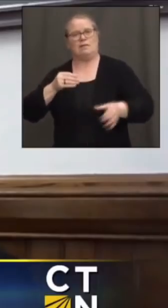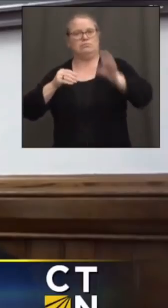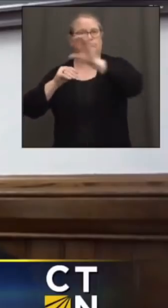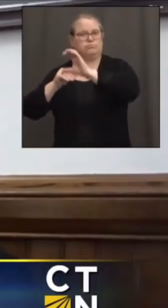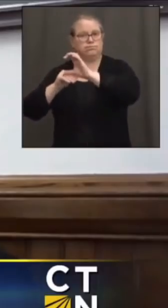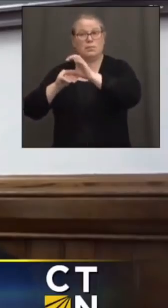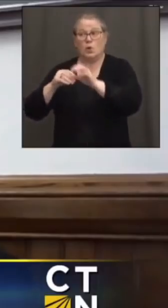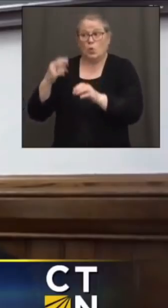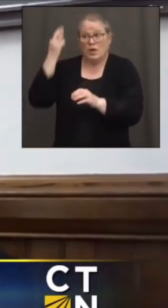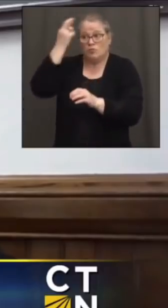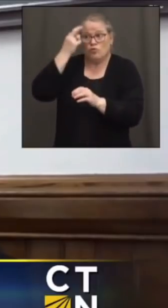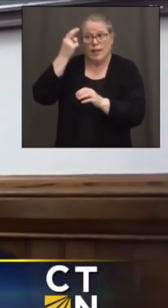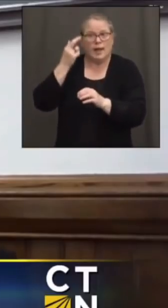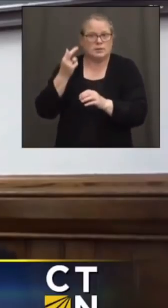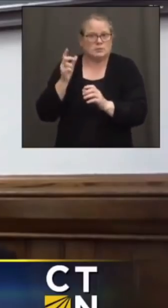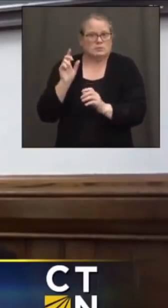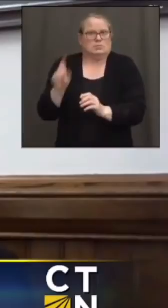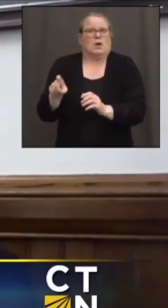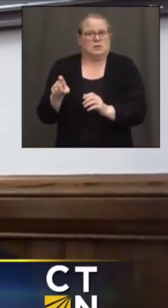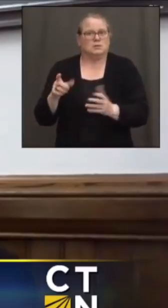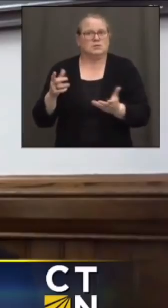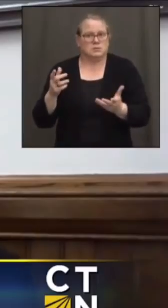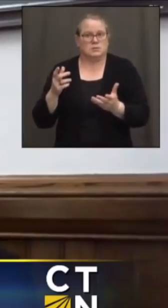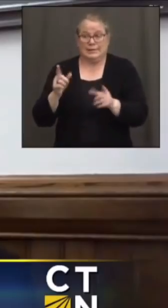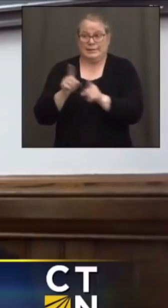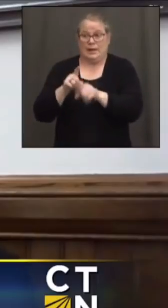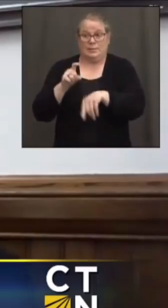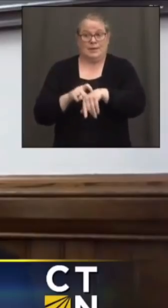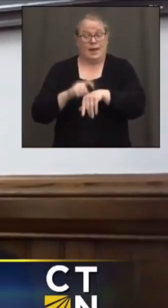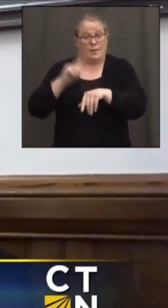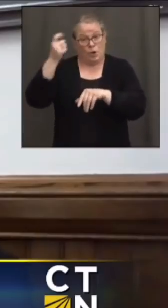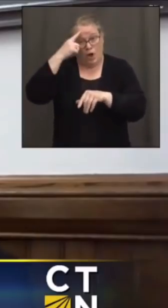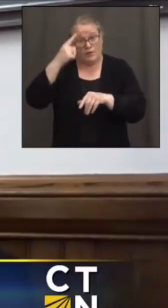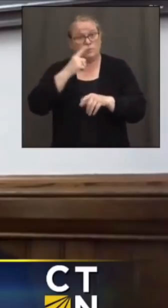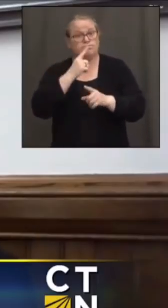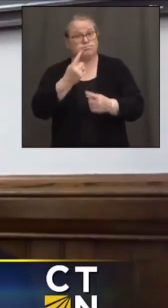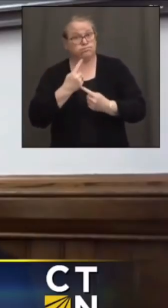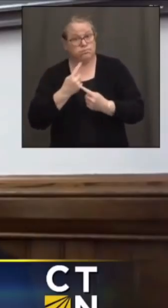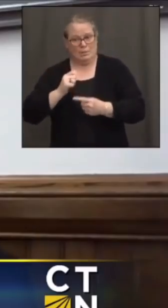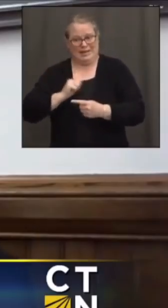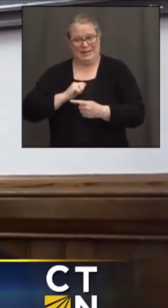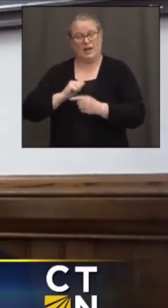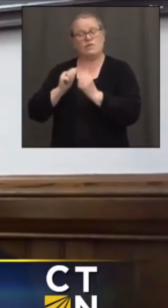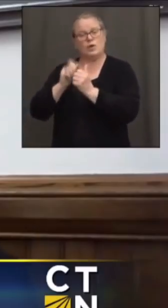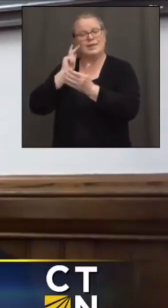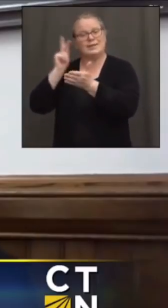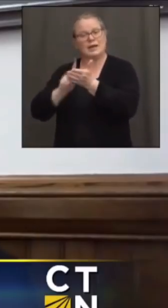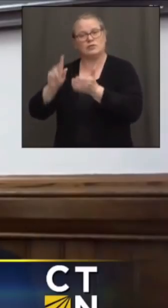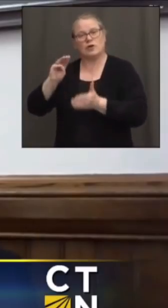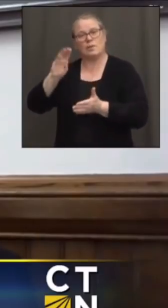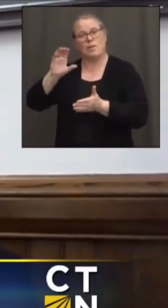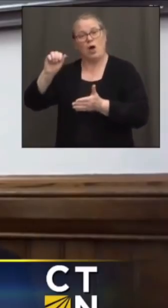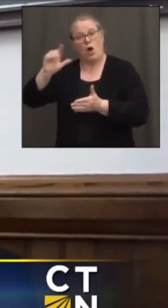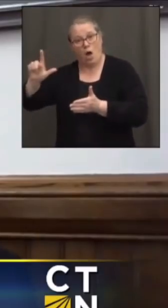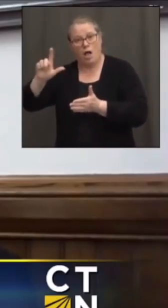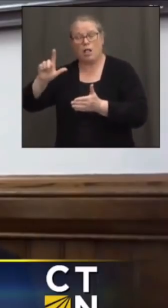same time in which the governor directed myself and Secretary McCall to put this offer on the table,